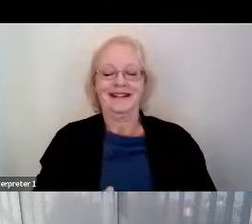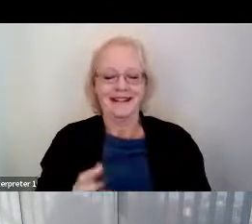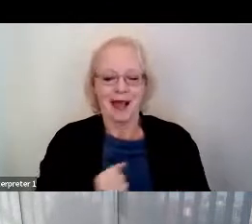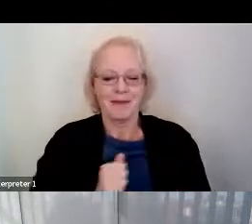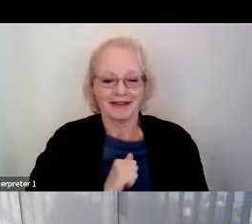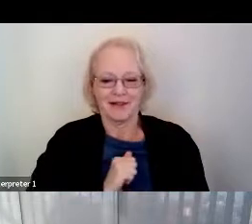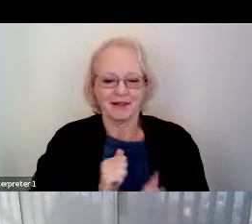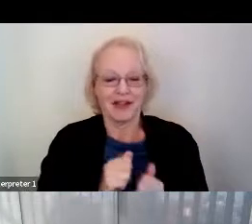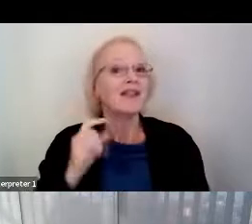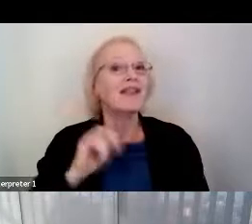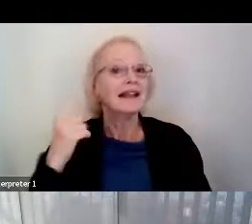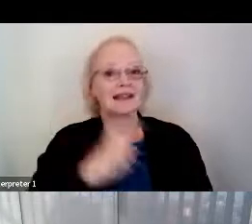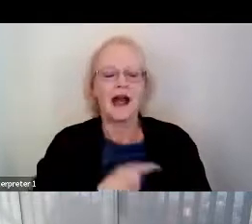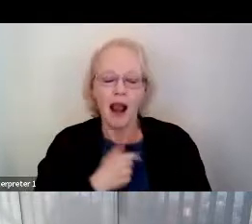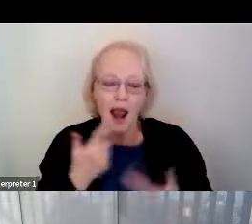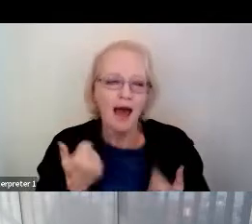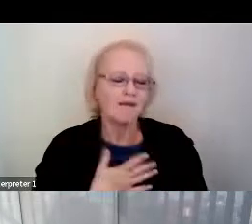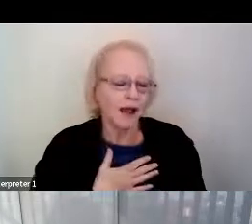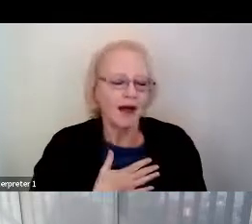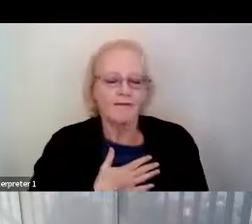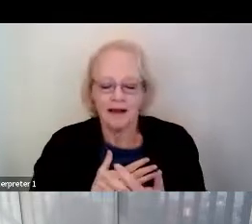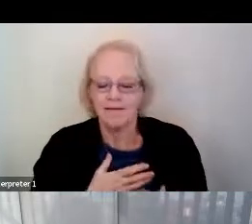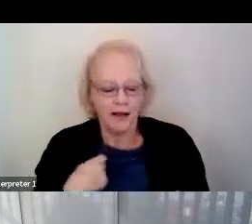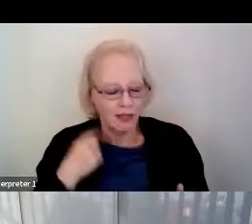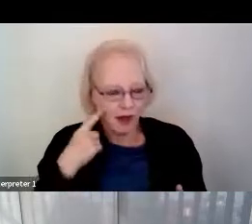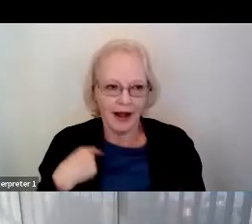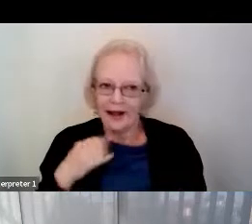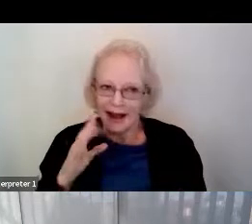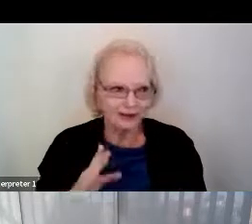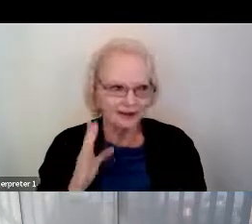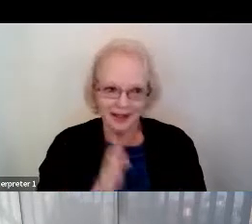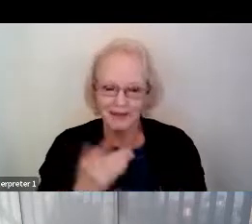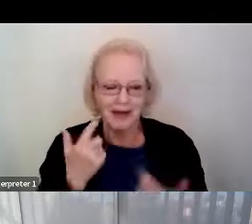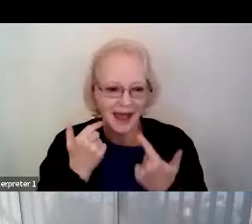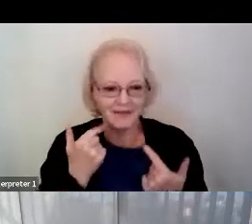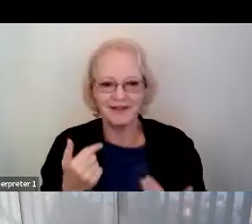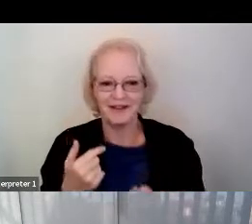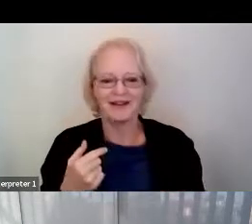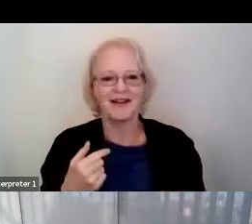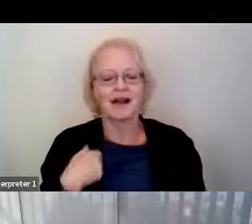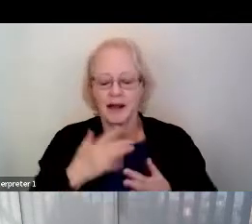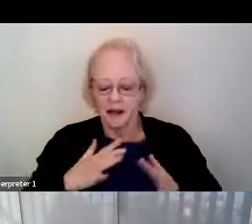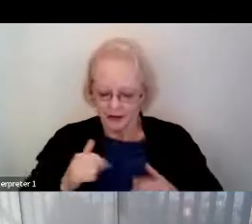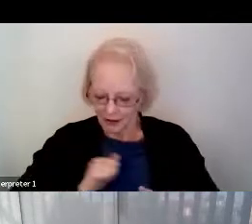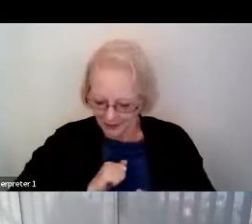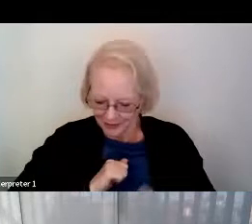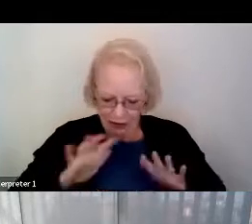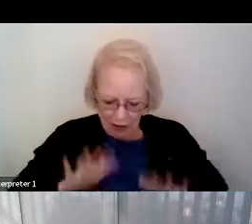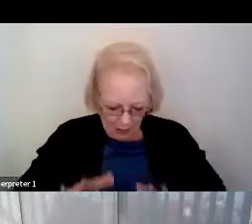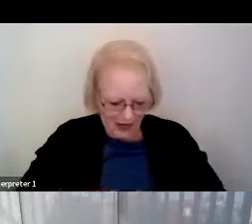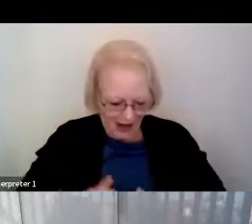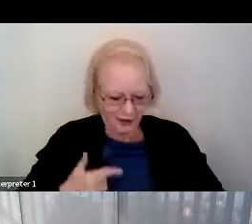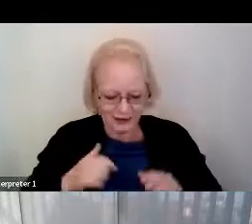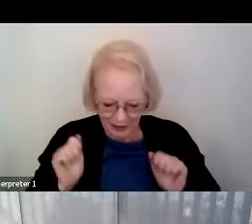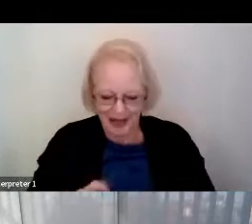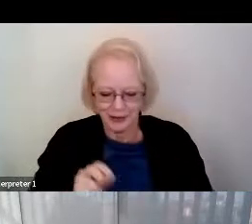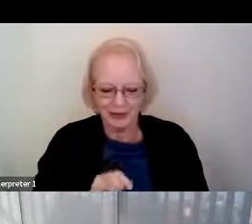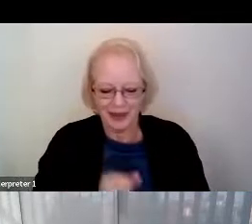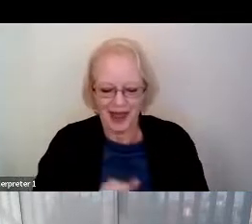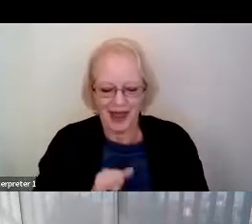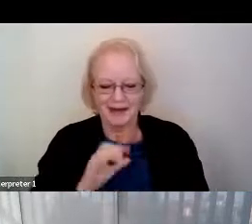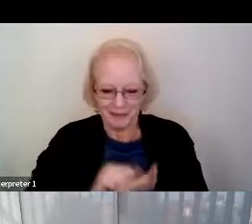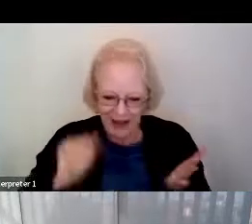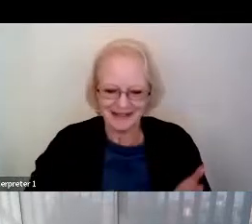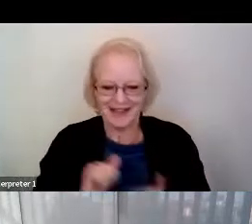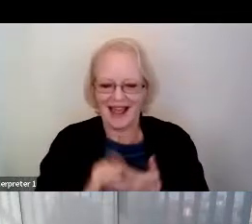I started laughing and laughing, and I thought it would never stop. I was telling myself, please calm down. You can do it. Erase that stupid laughter.